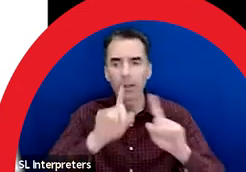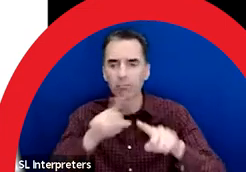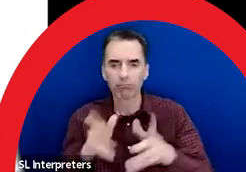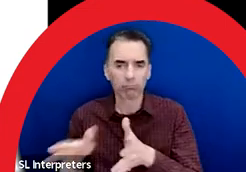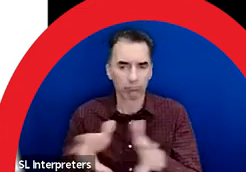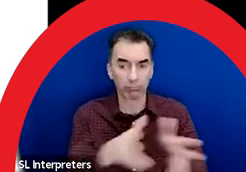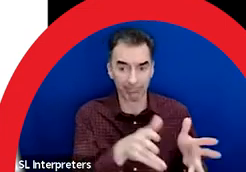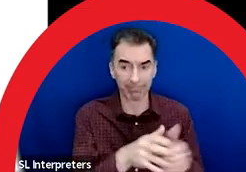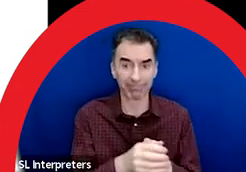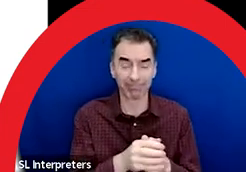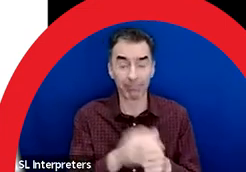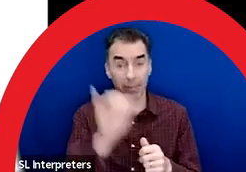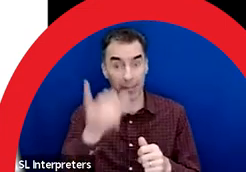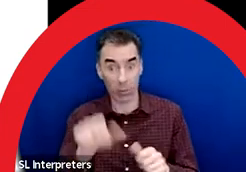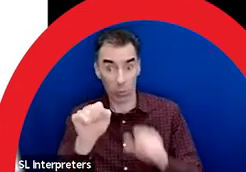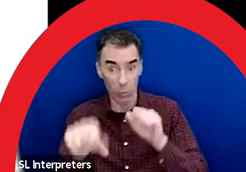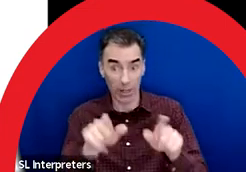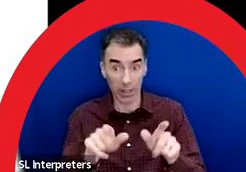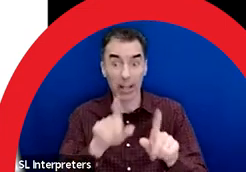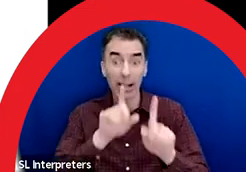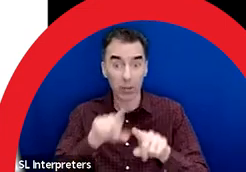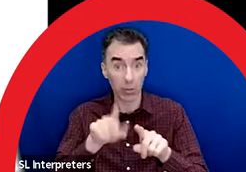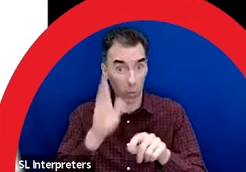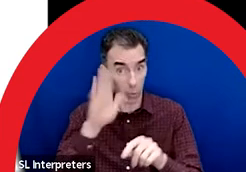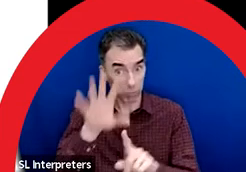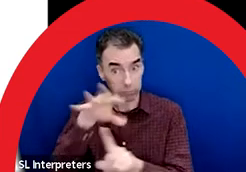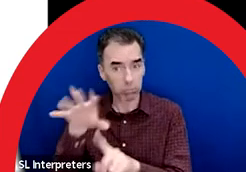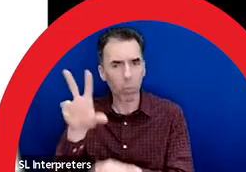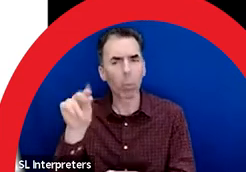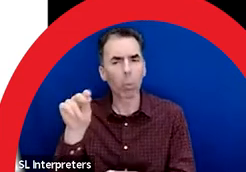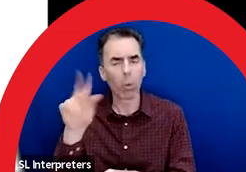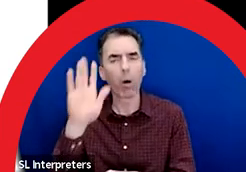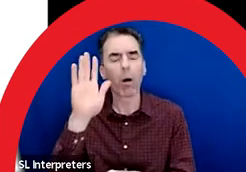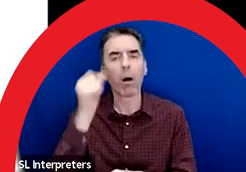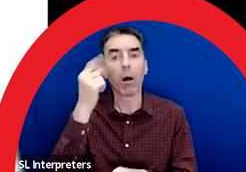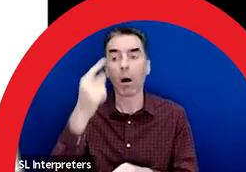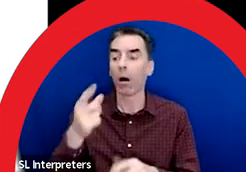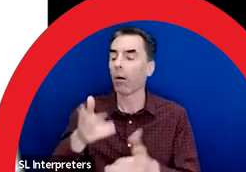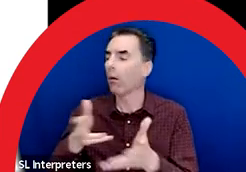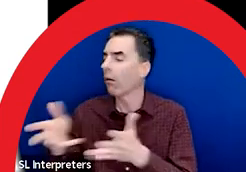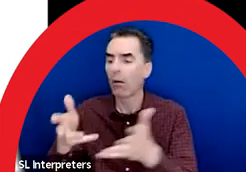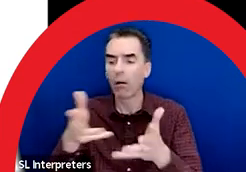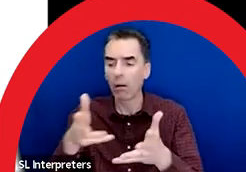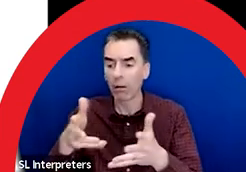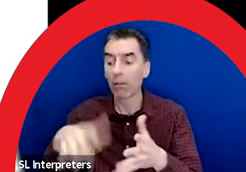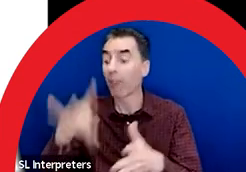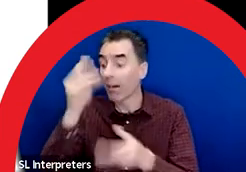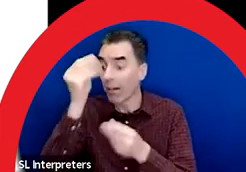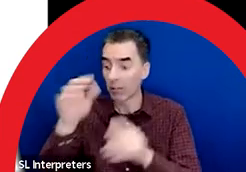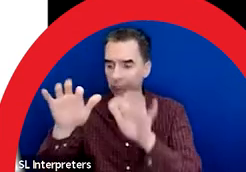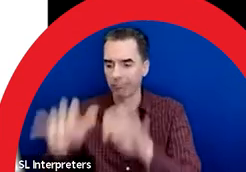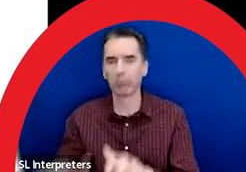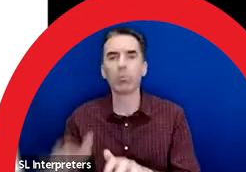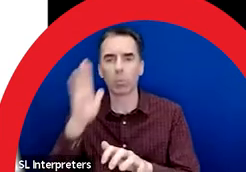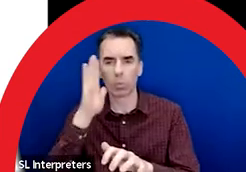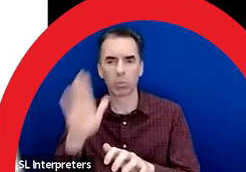The question and answer period won't be on the video recording, but we will share a PDF of the questions and answers. You can learn